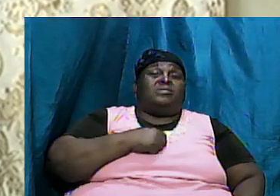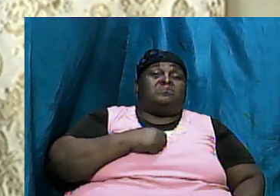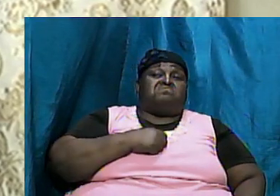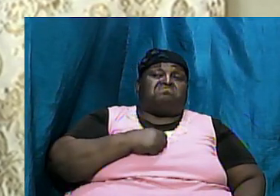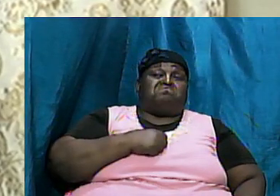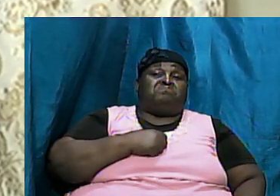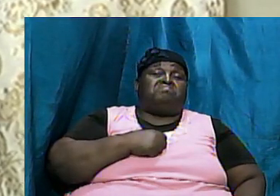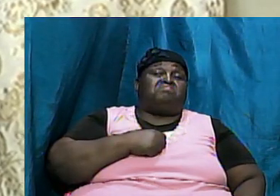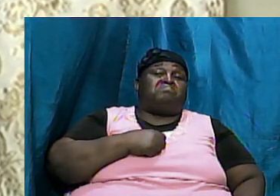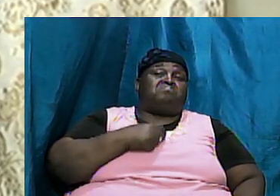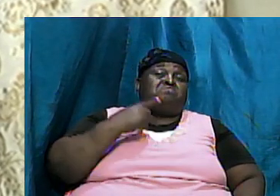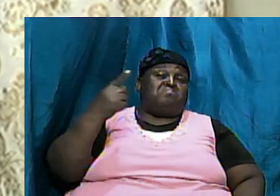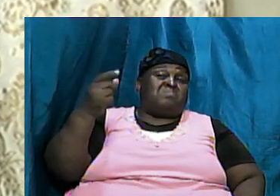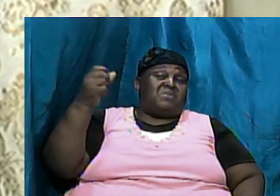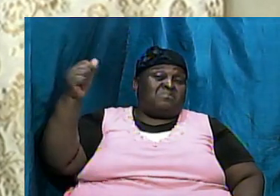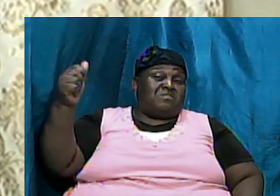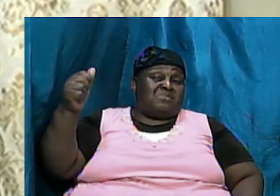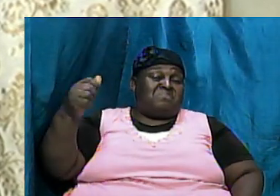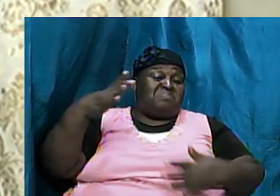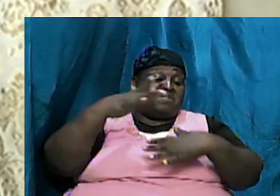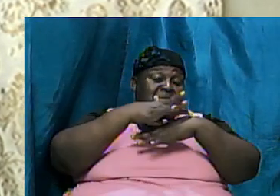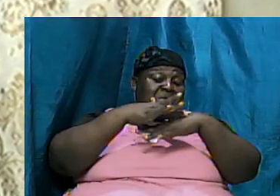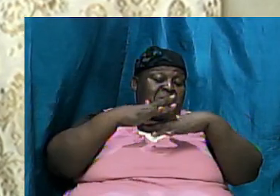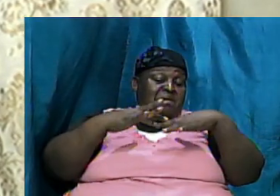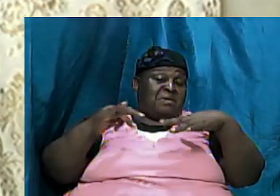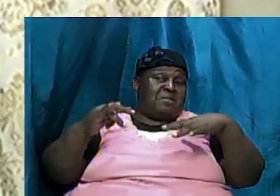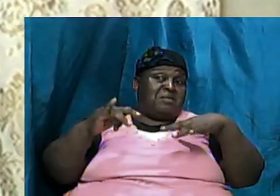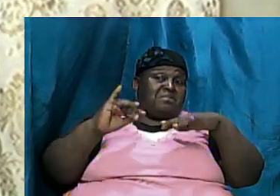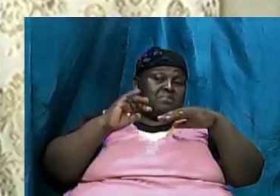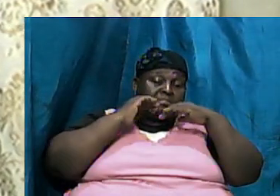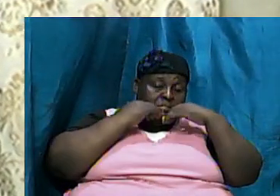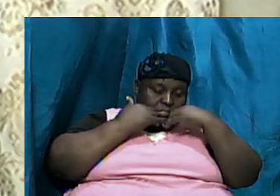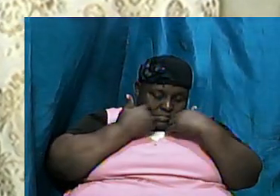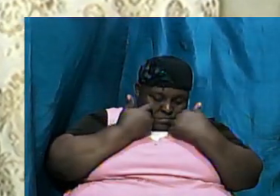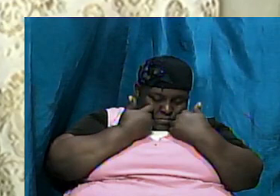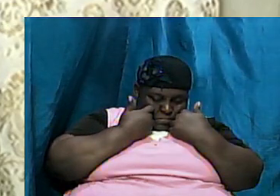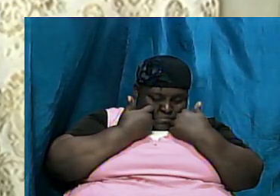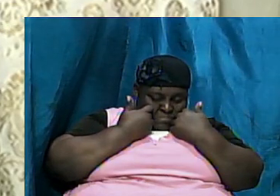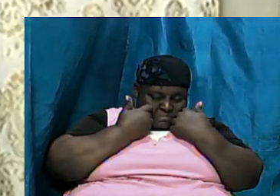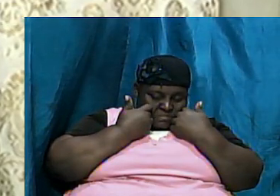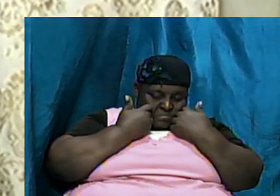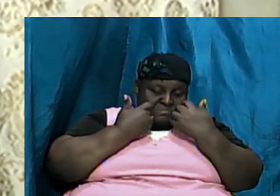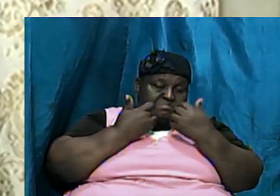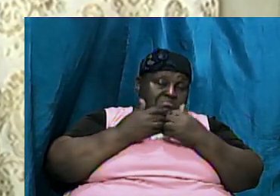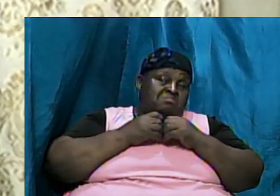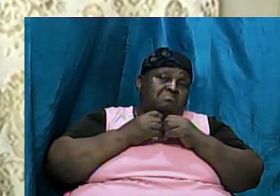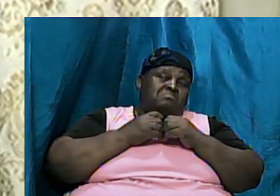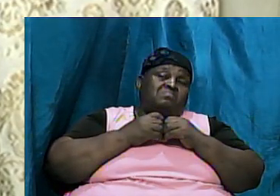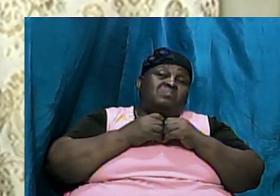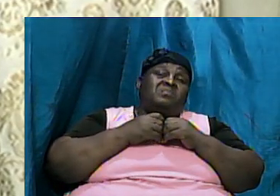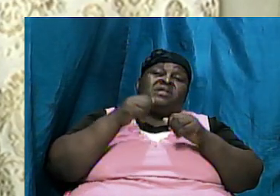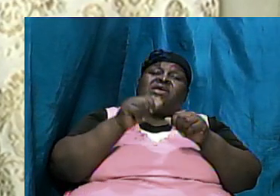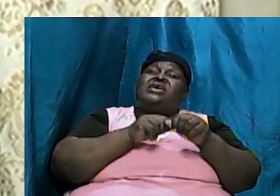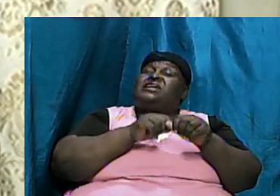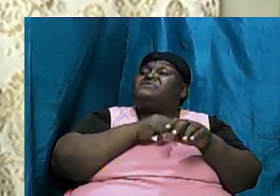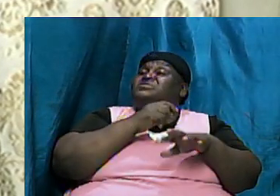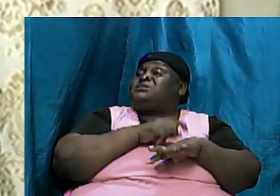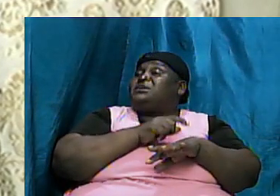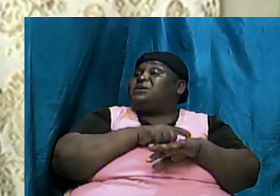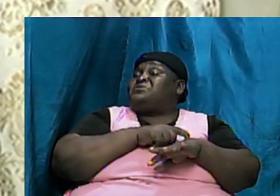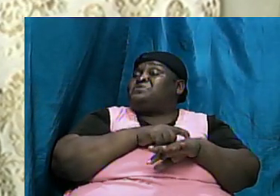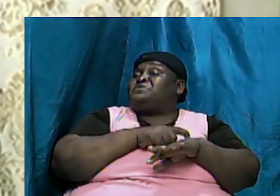himself was naked and ashamed I'm telling you every time